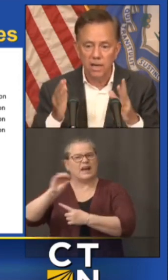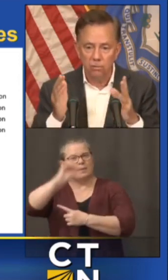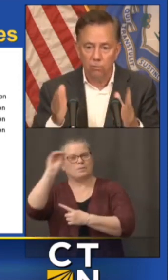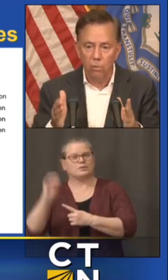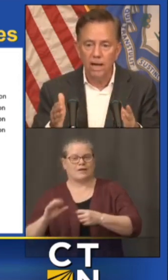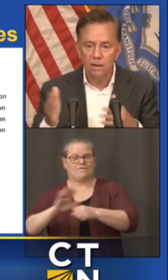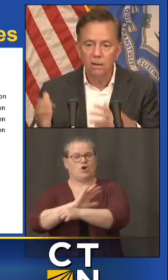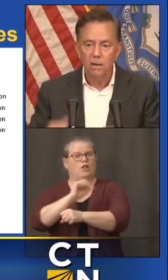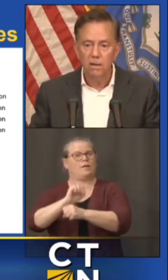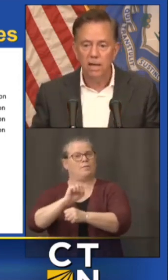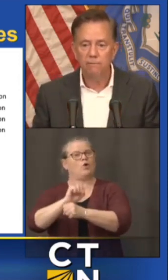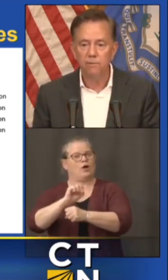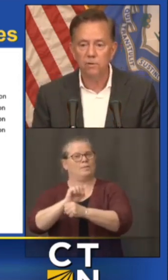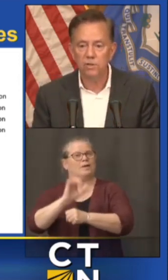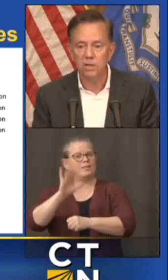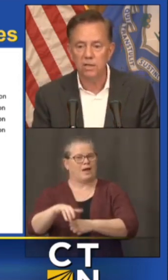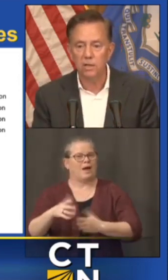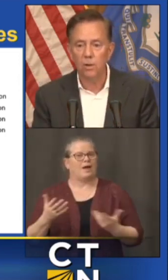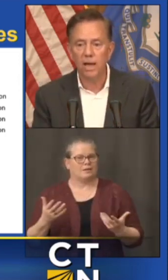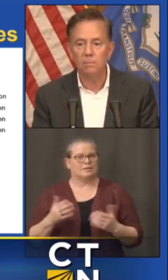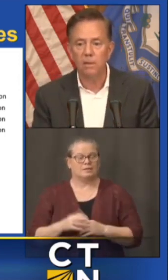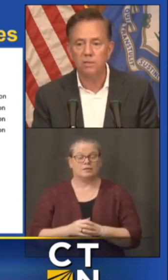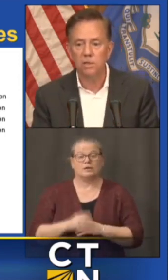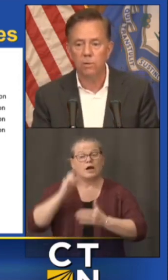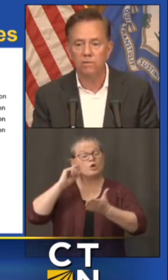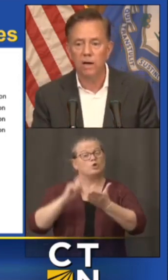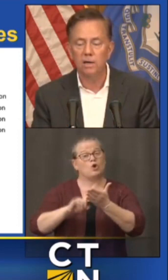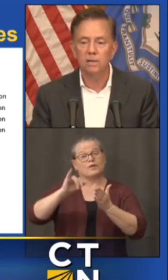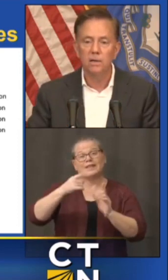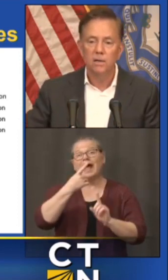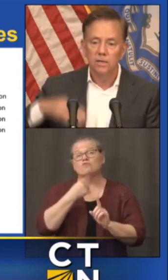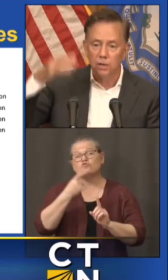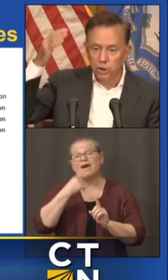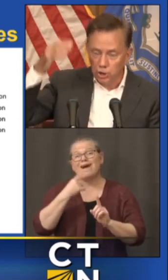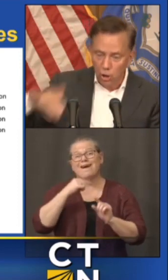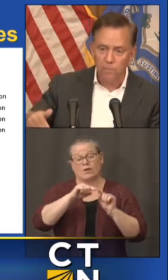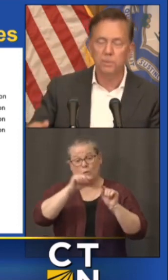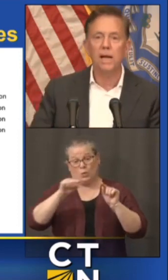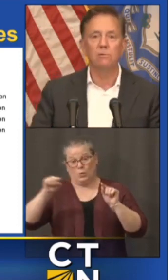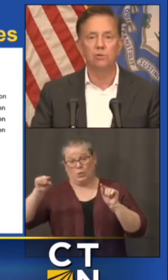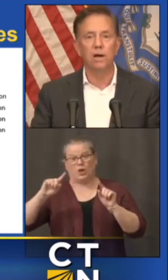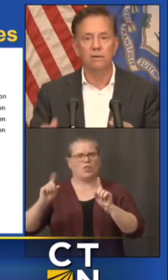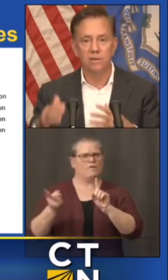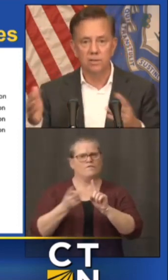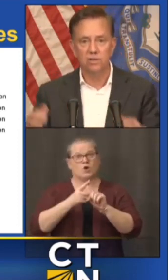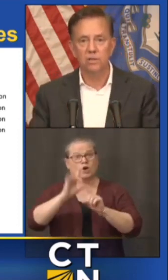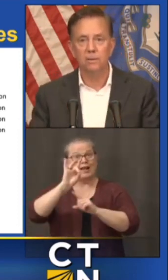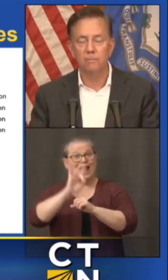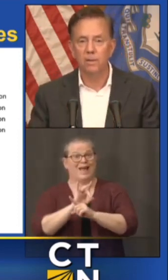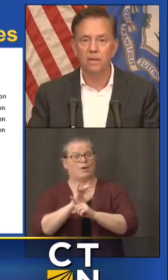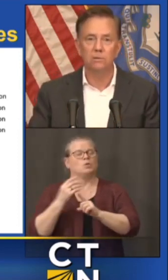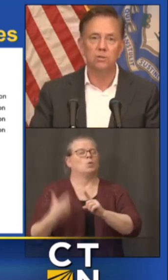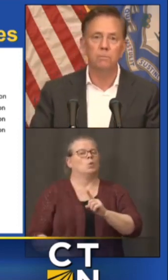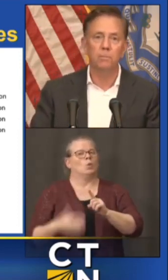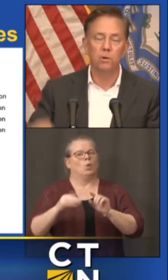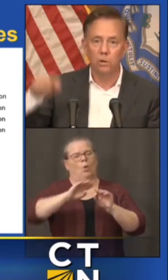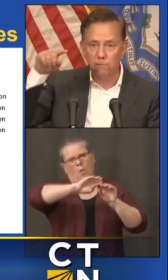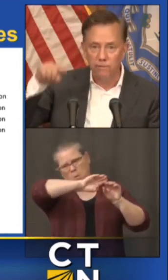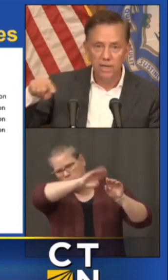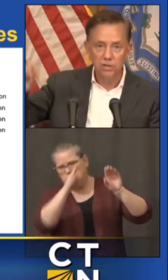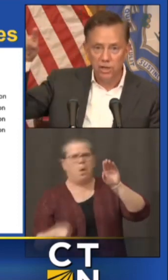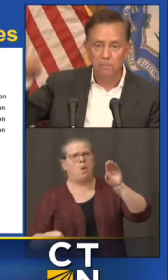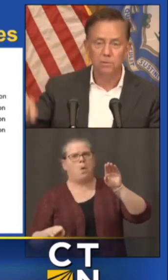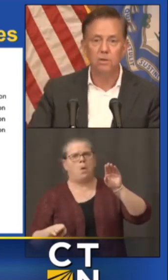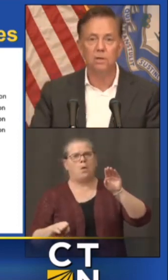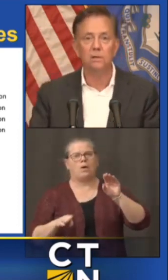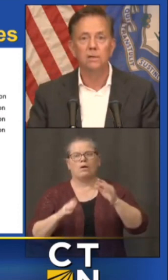see again red that first uh you know eight months that we've gone a sharp down draft it's um you know some people call it